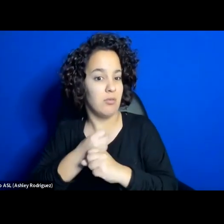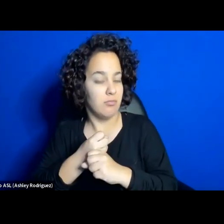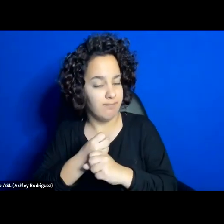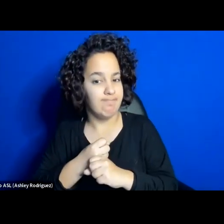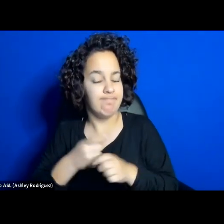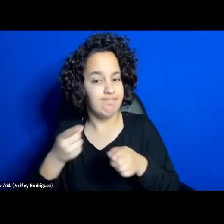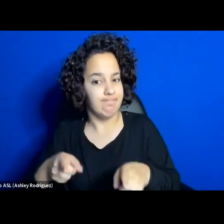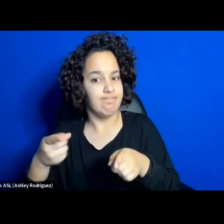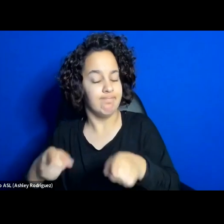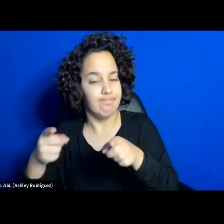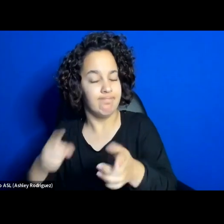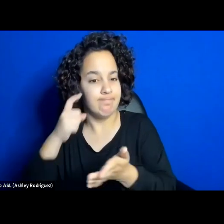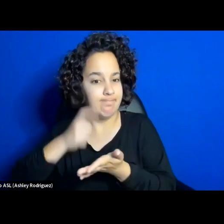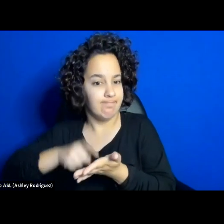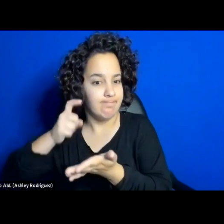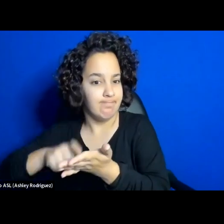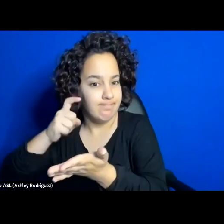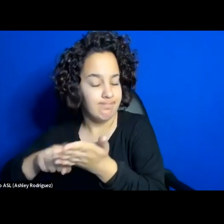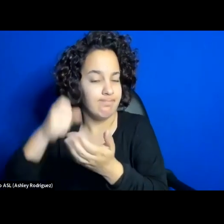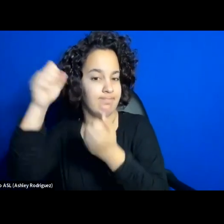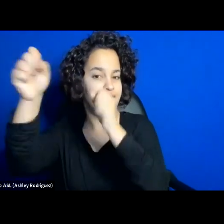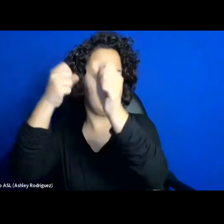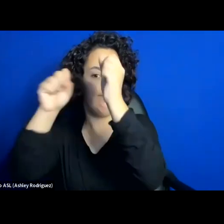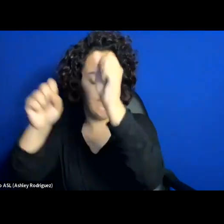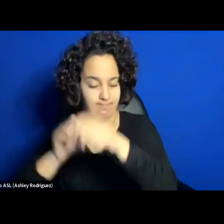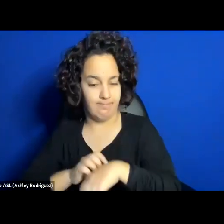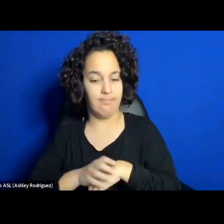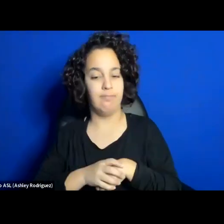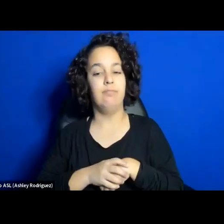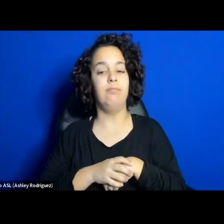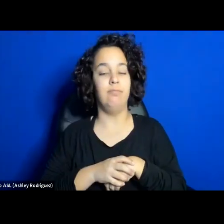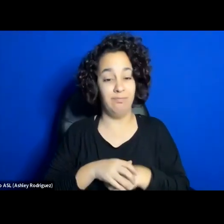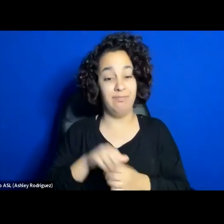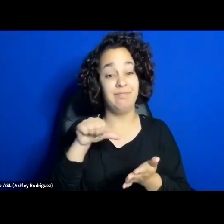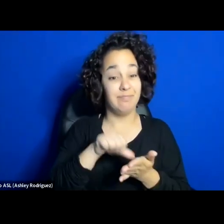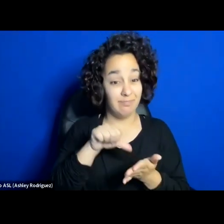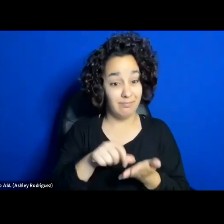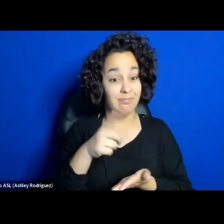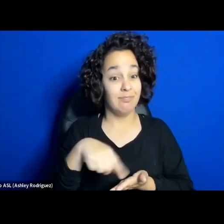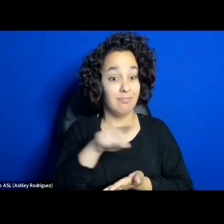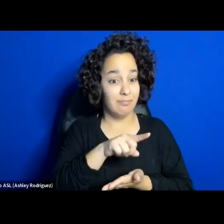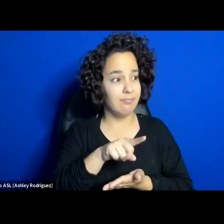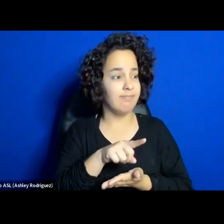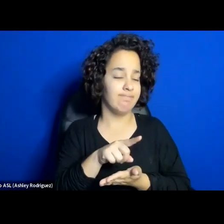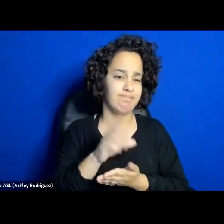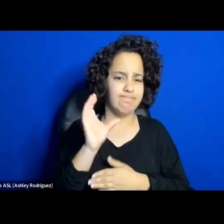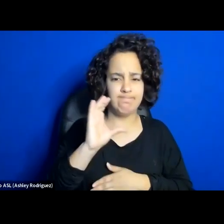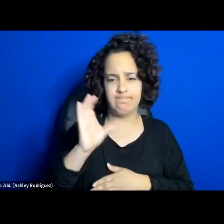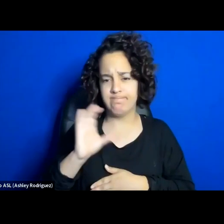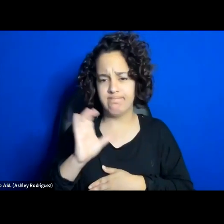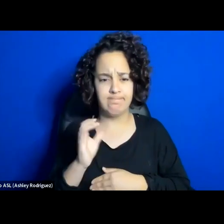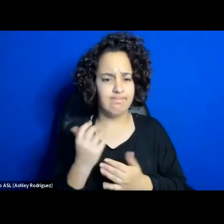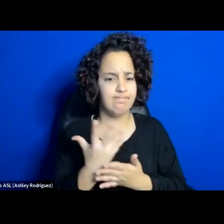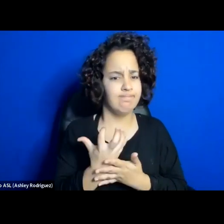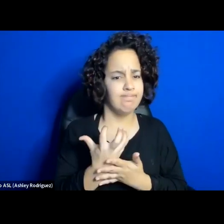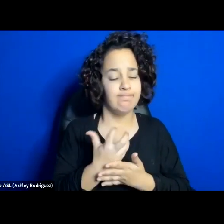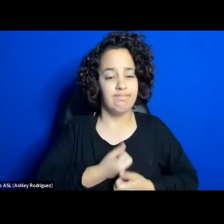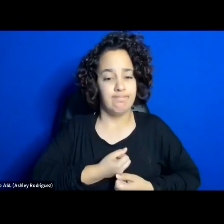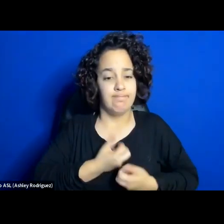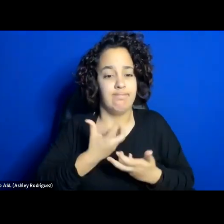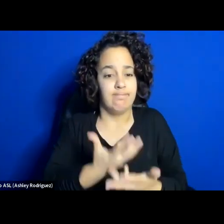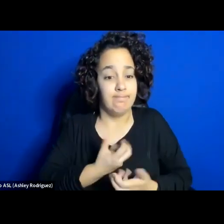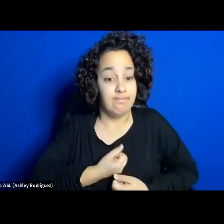of Iran have looked for opportunities to express their desires for living